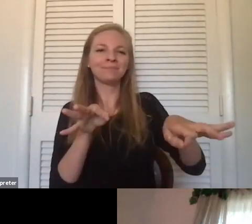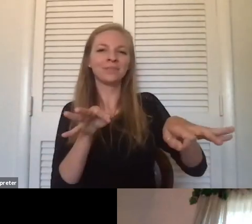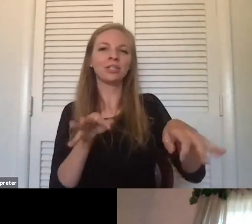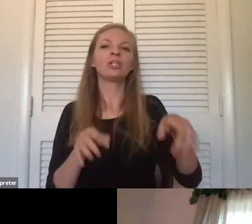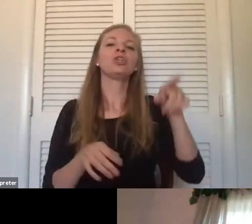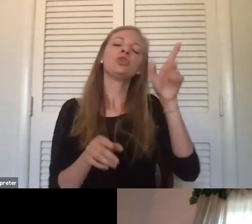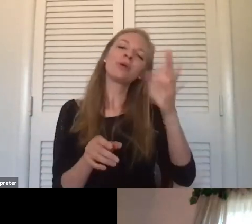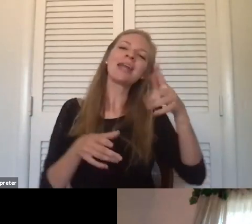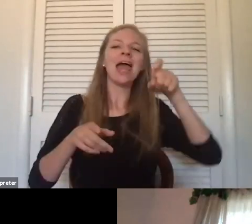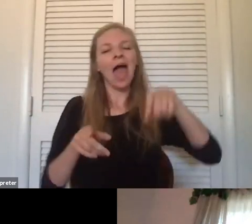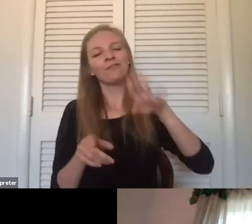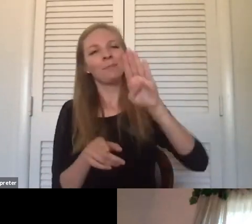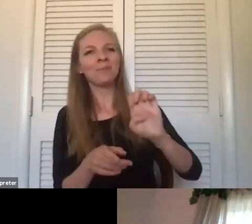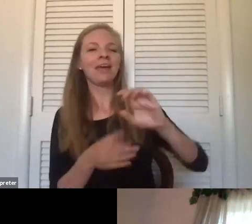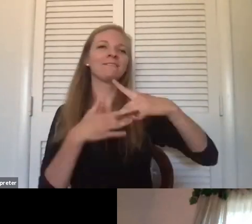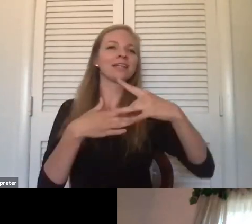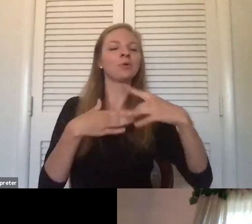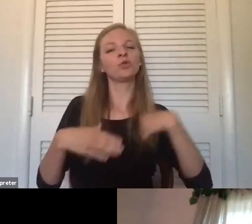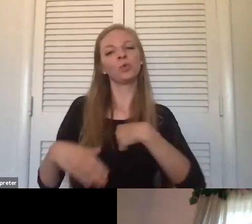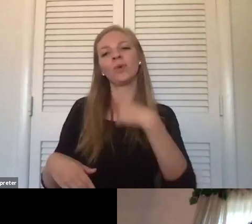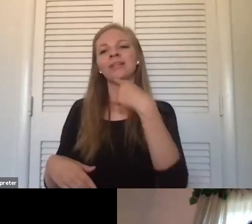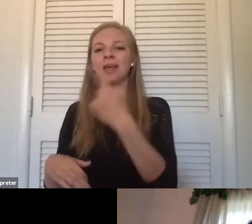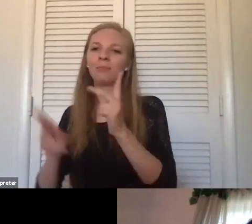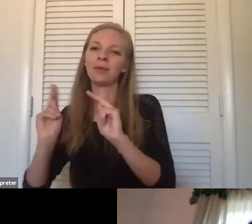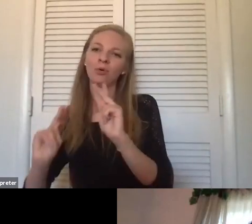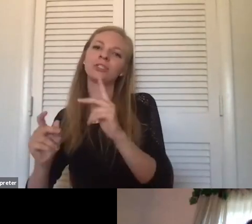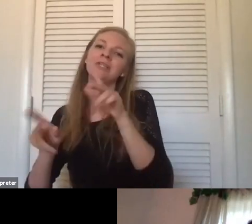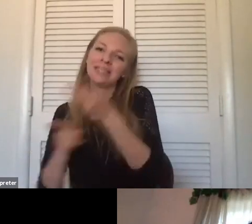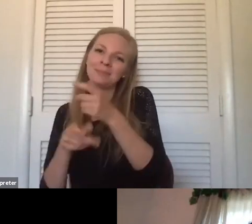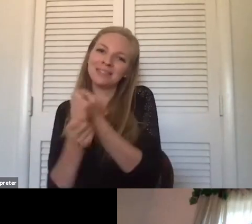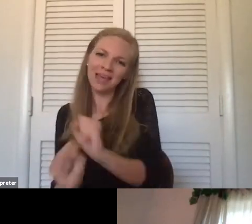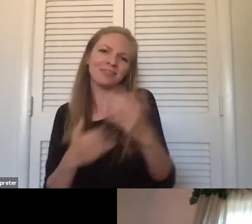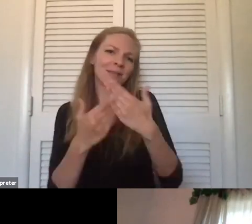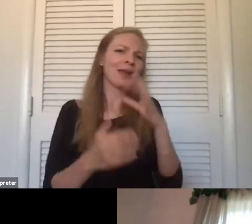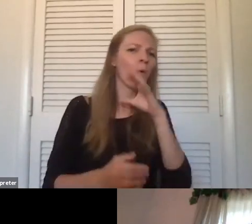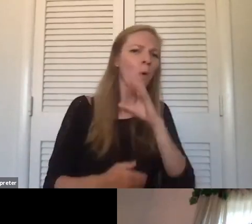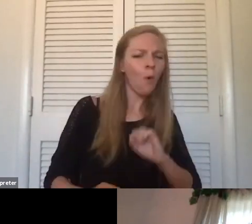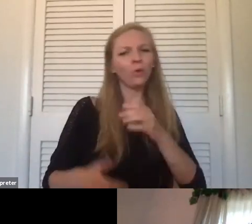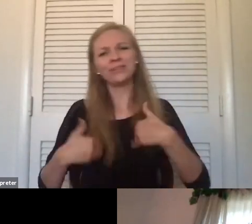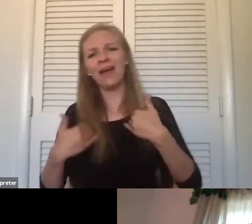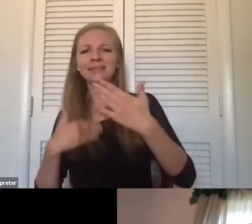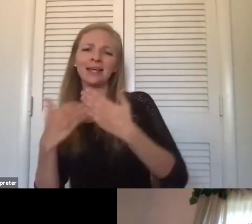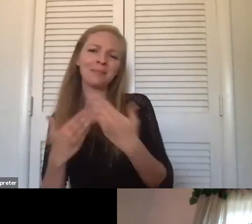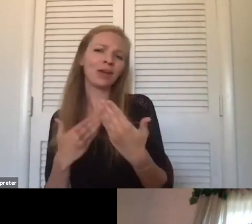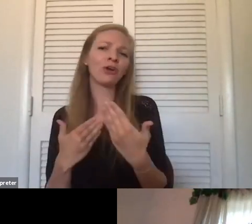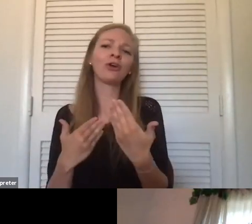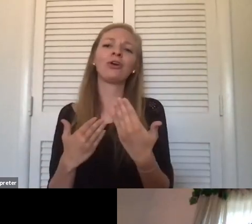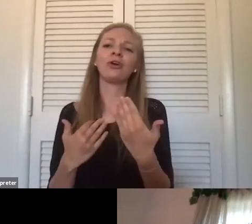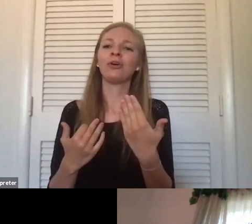flexible so that we tell people to keep safe. But we do it for everybody. doesn't matter how old or young they are. What if they, if they